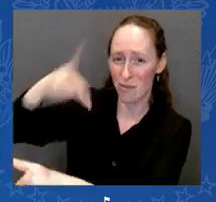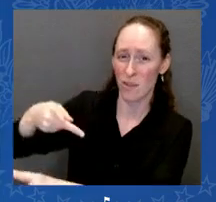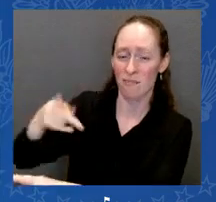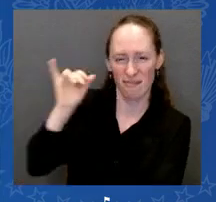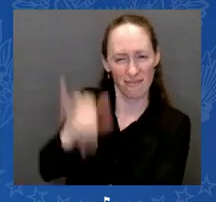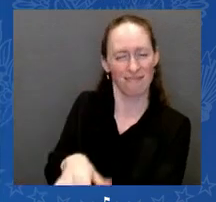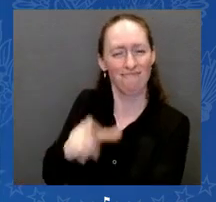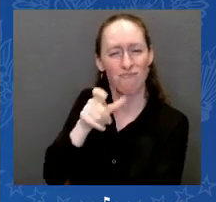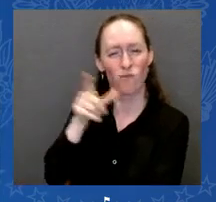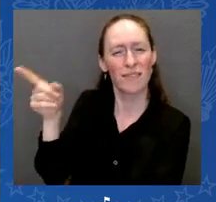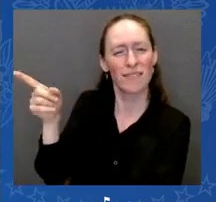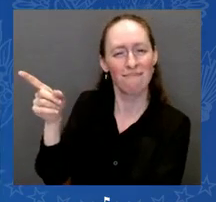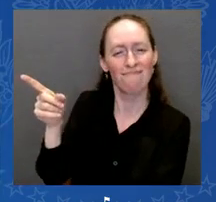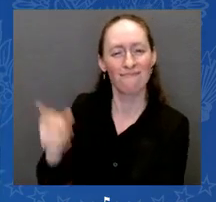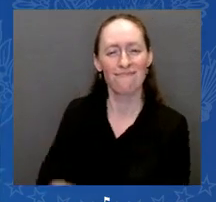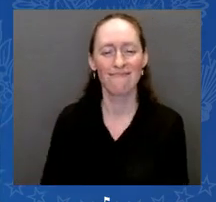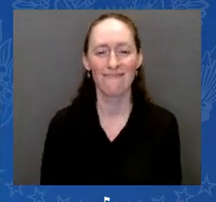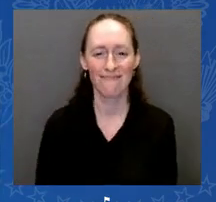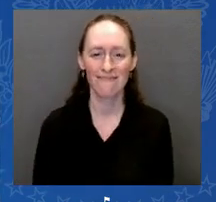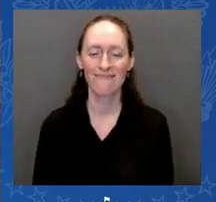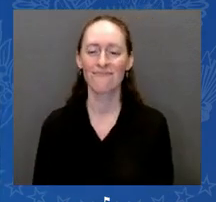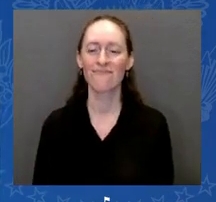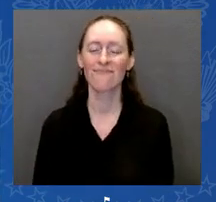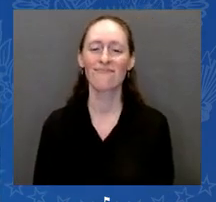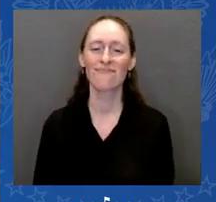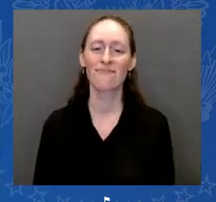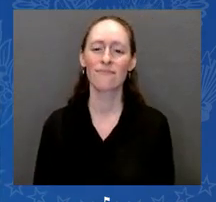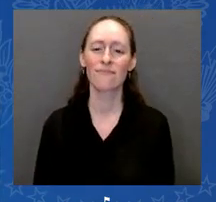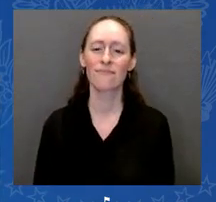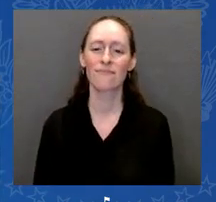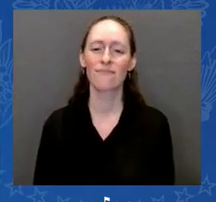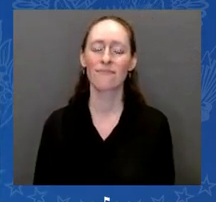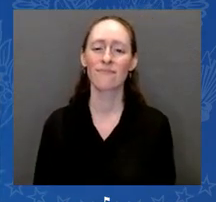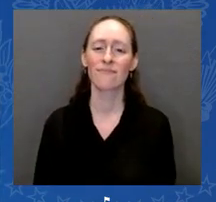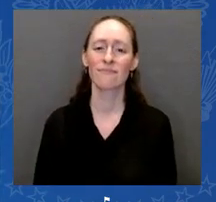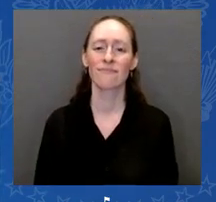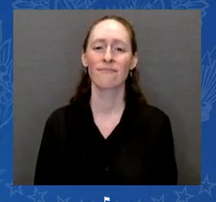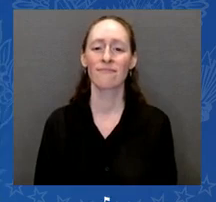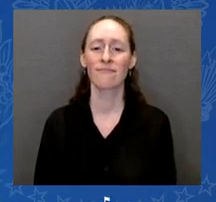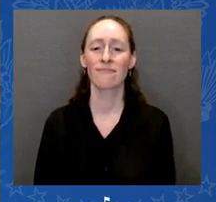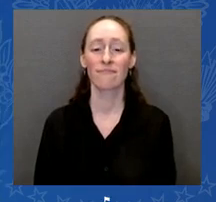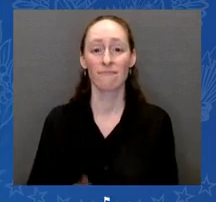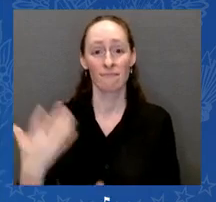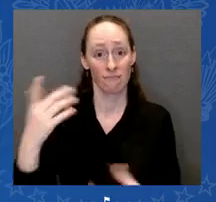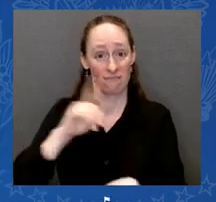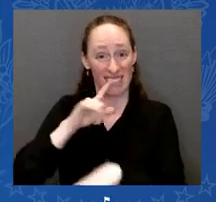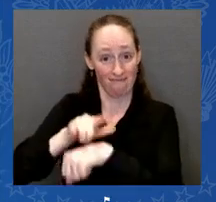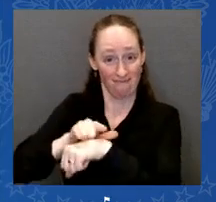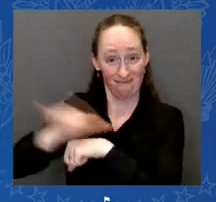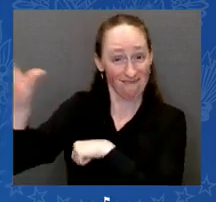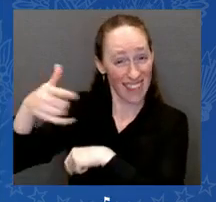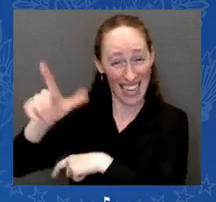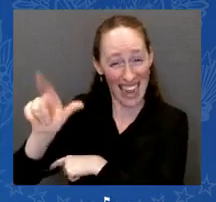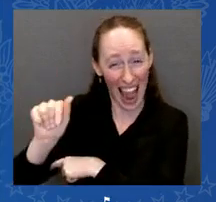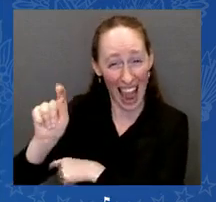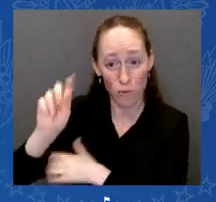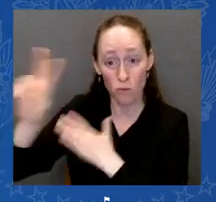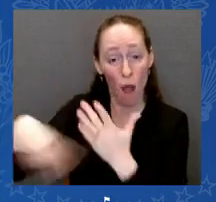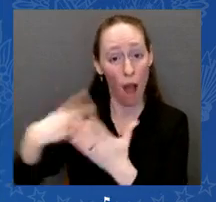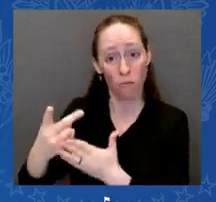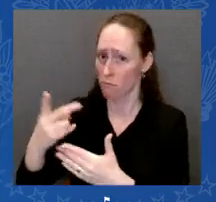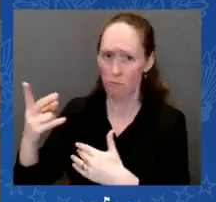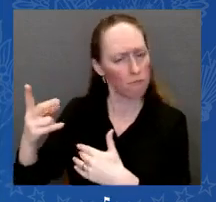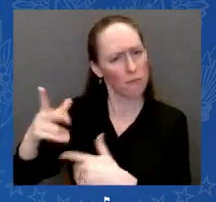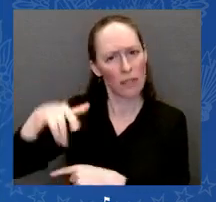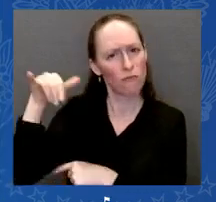but he didn't leave. Because somebody told him that in another conference room across the hall were a different set of families, families that